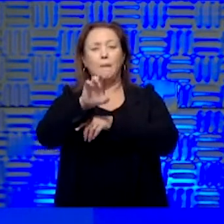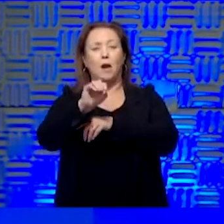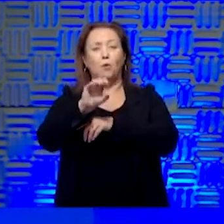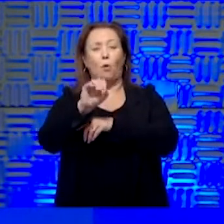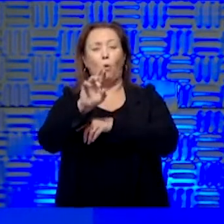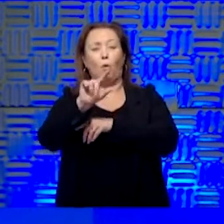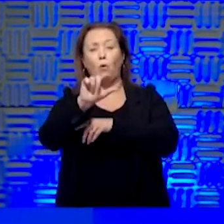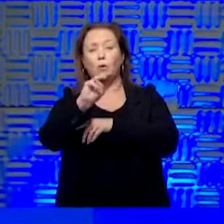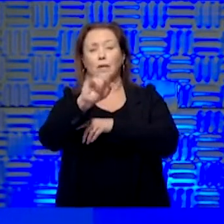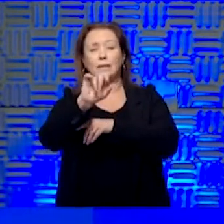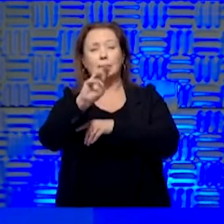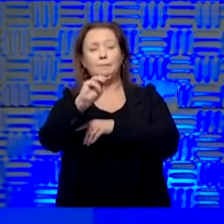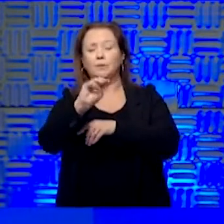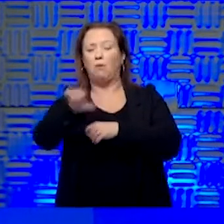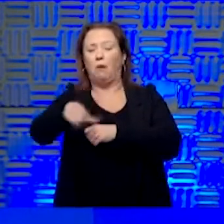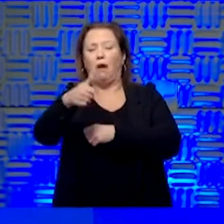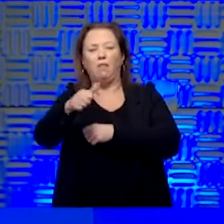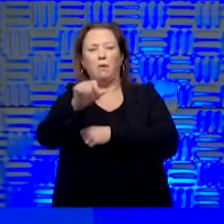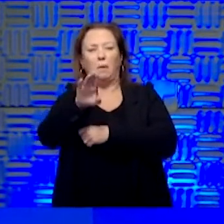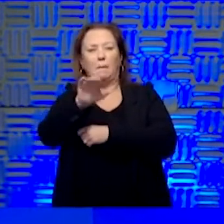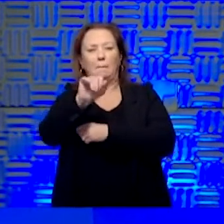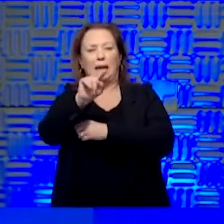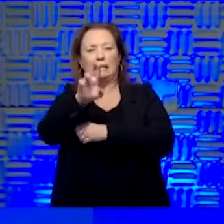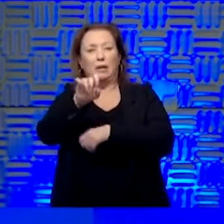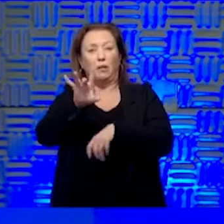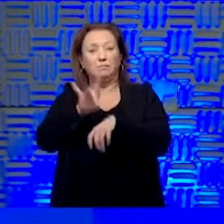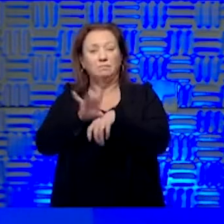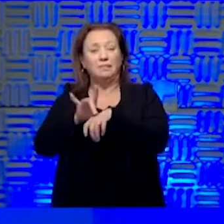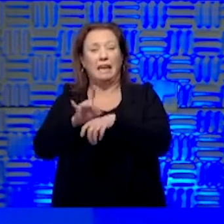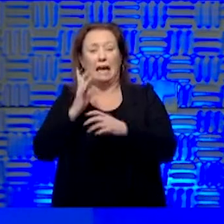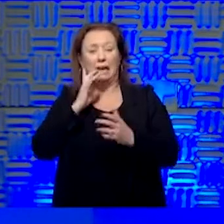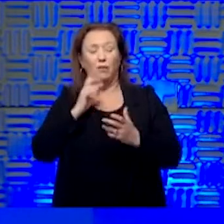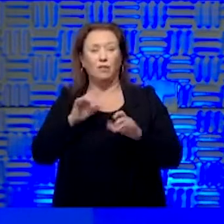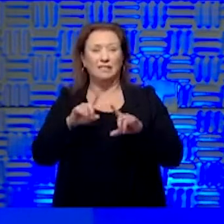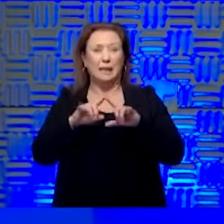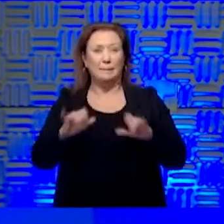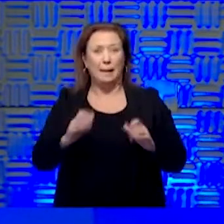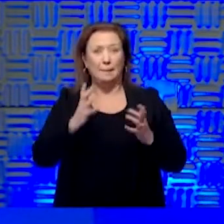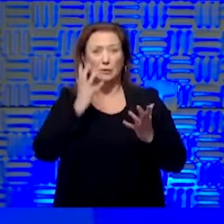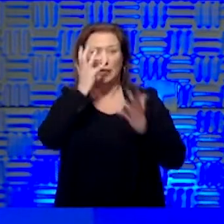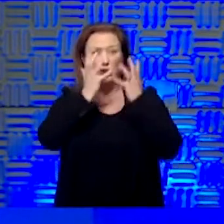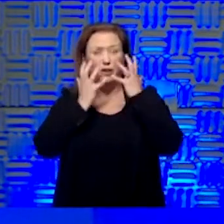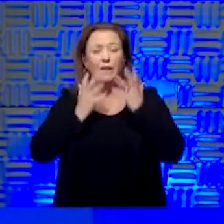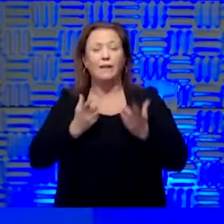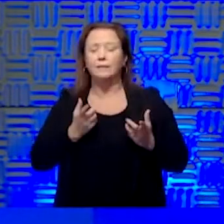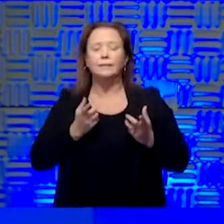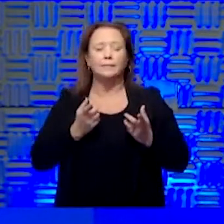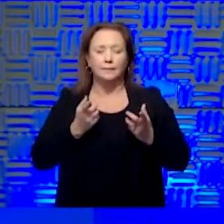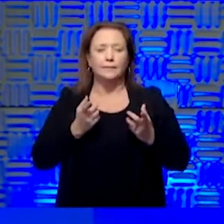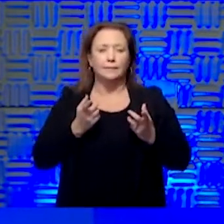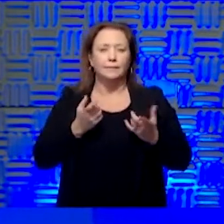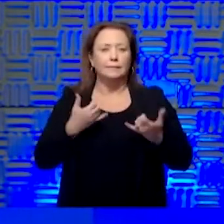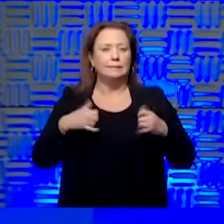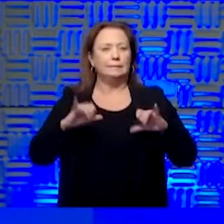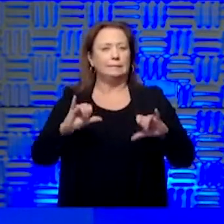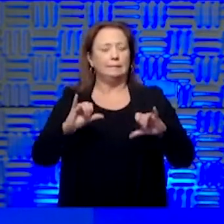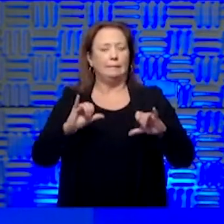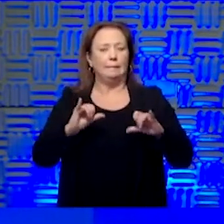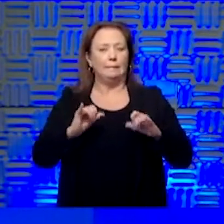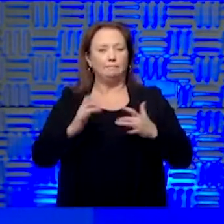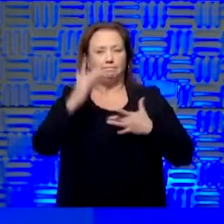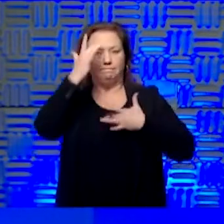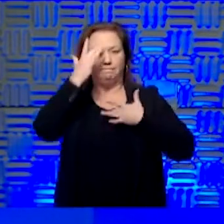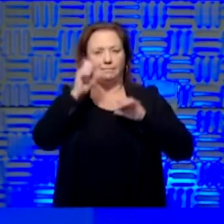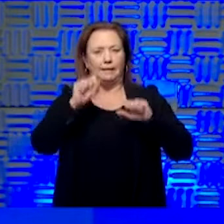it's the virus or other bacteria, on your gloves. And if you're touching your face and putting the hands there, you're still going to be able to contaminate